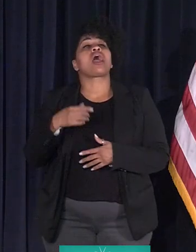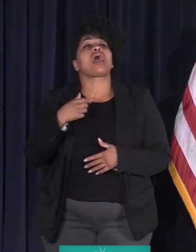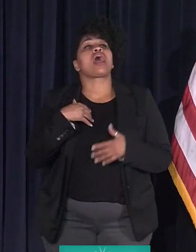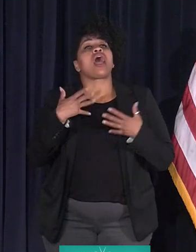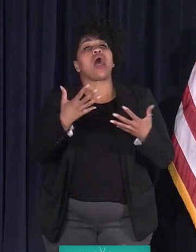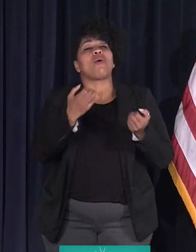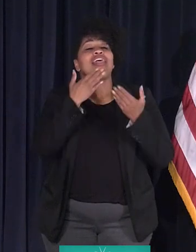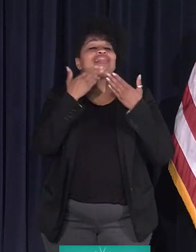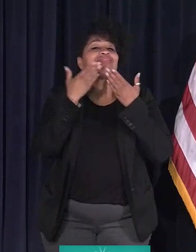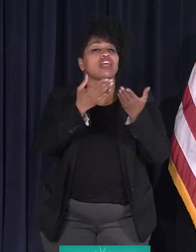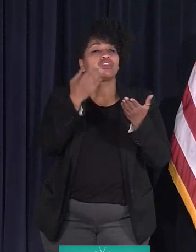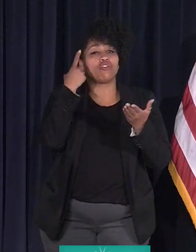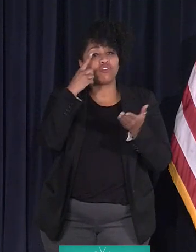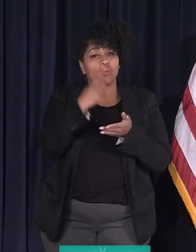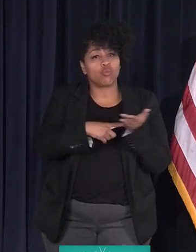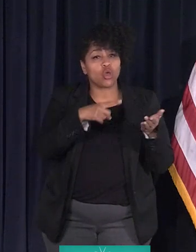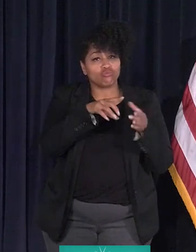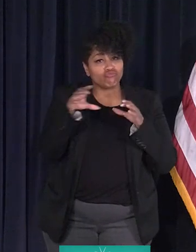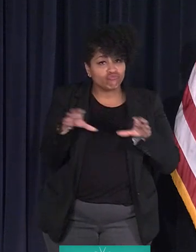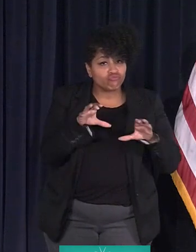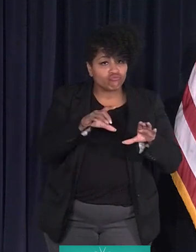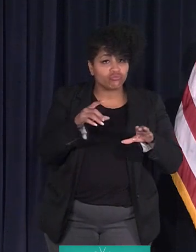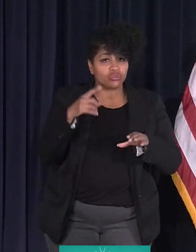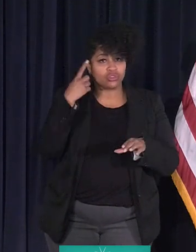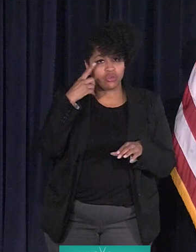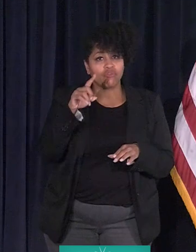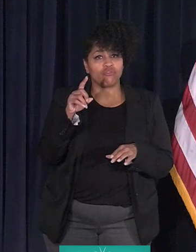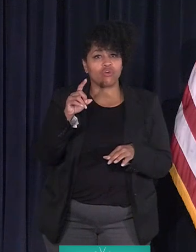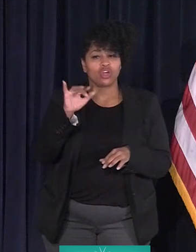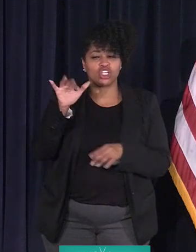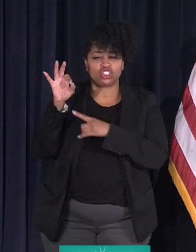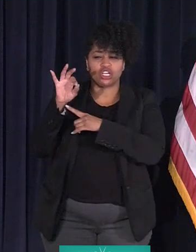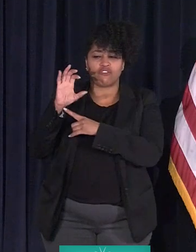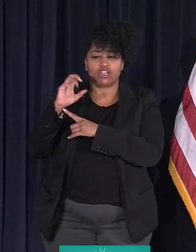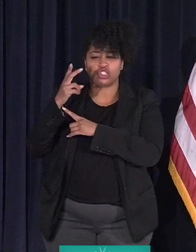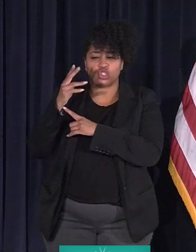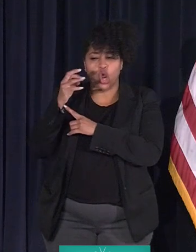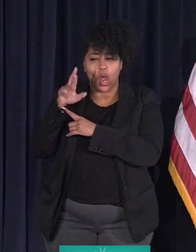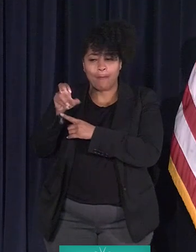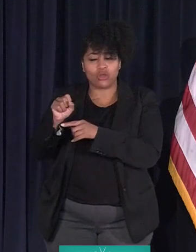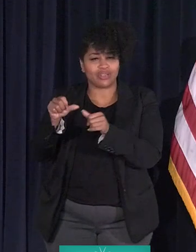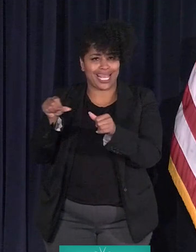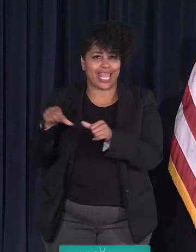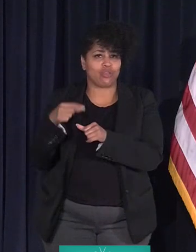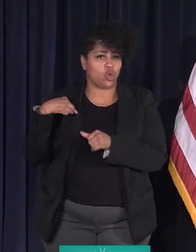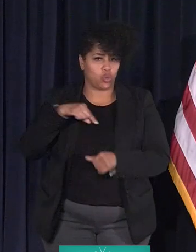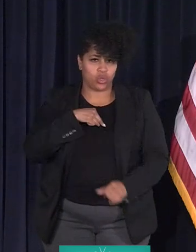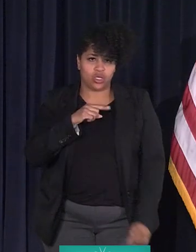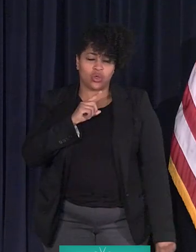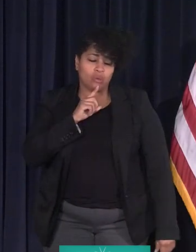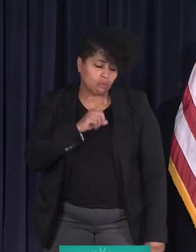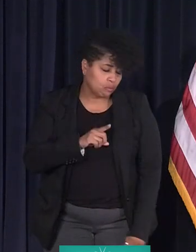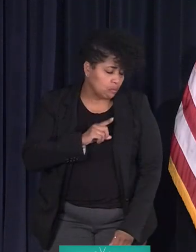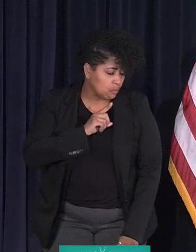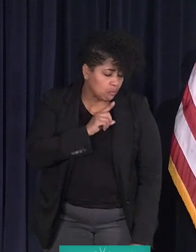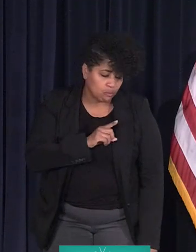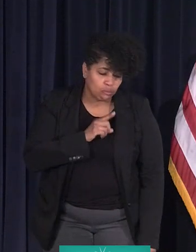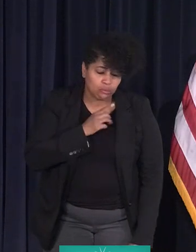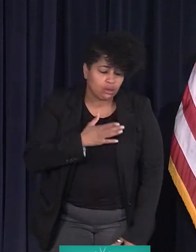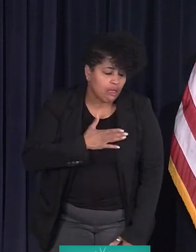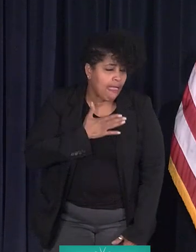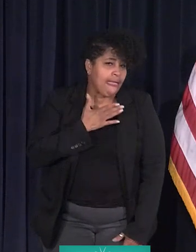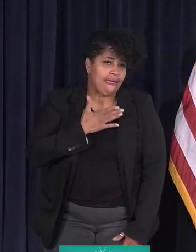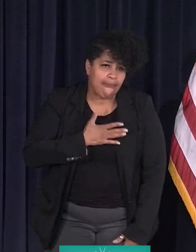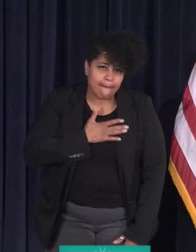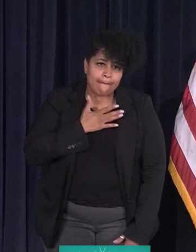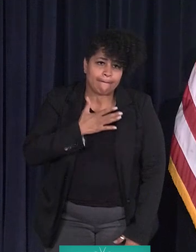want to thank you for the things that you're doing for Jeff Chalmers. We are really, really happy about